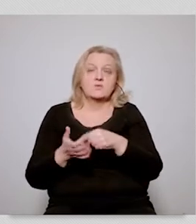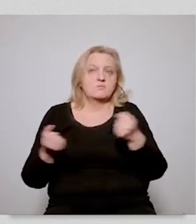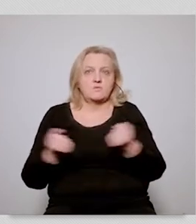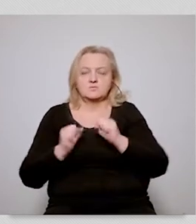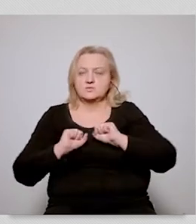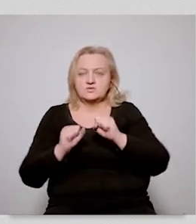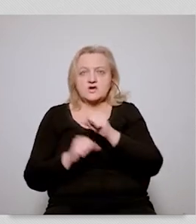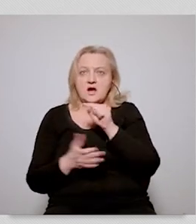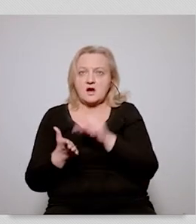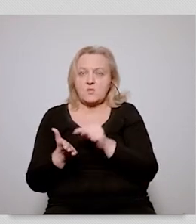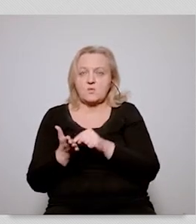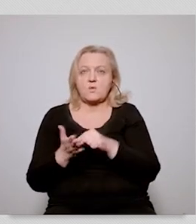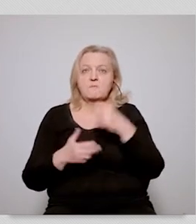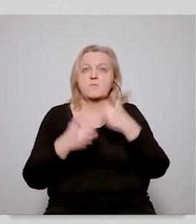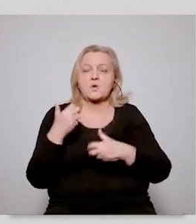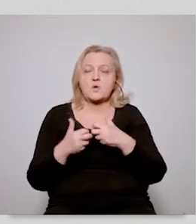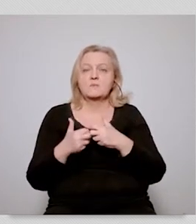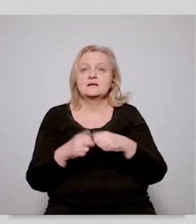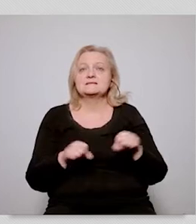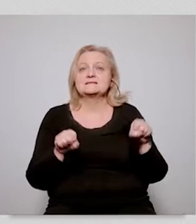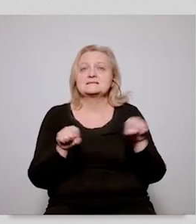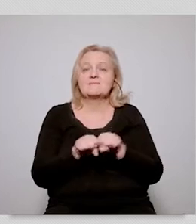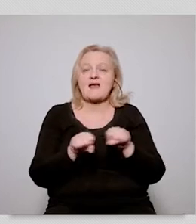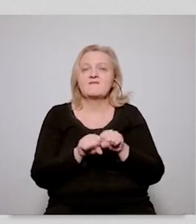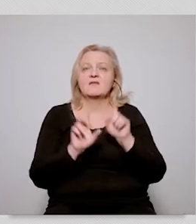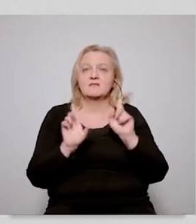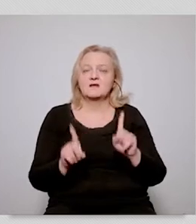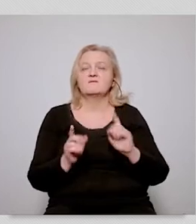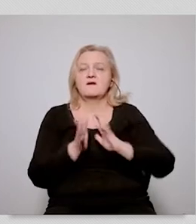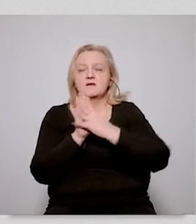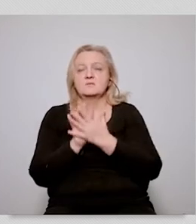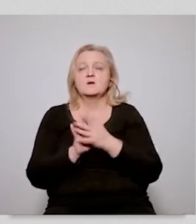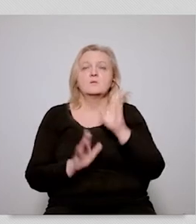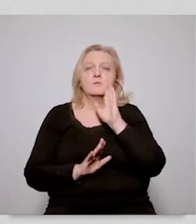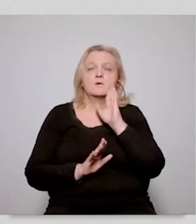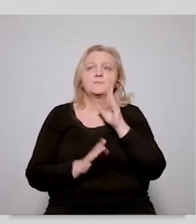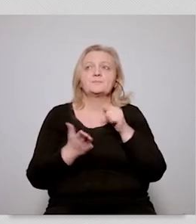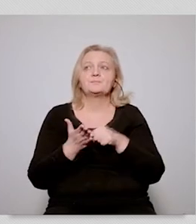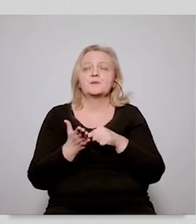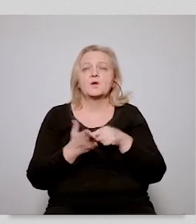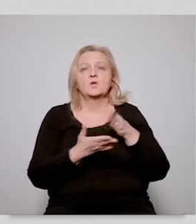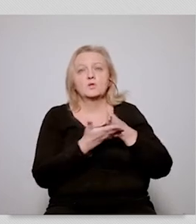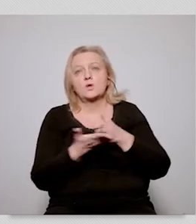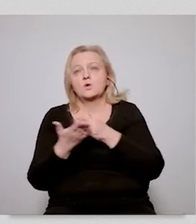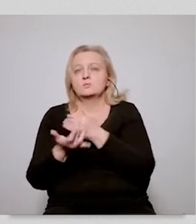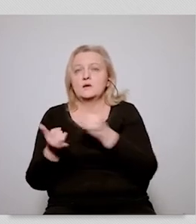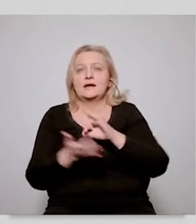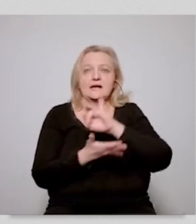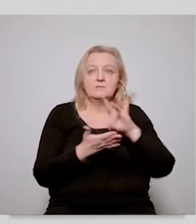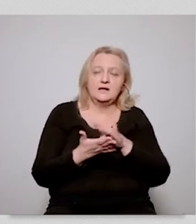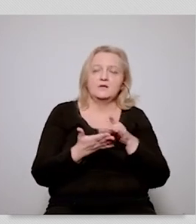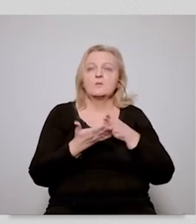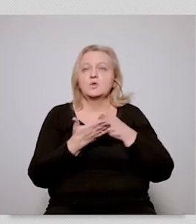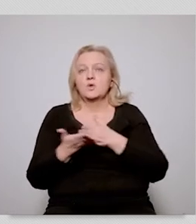that you lead is very much involved in the question of just transition you